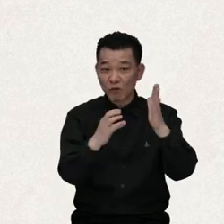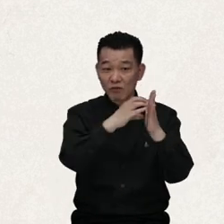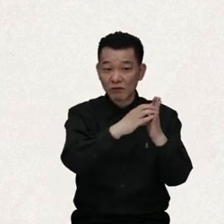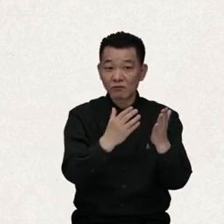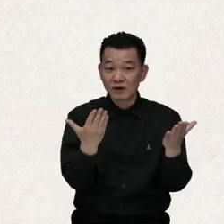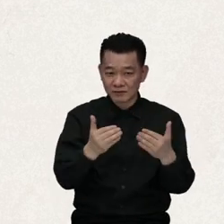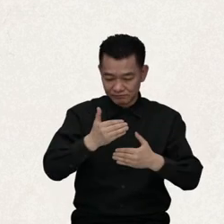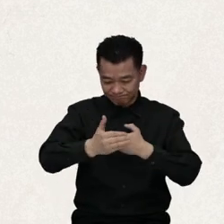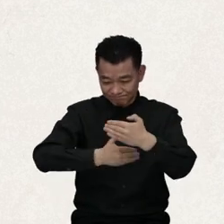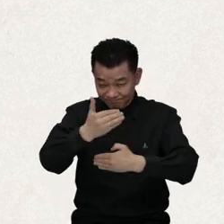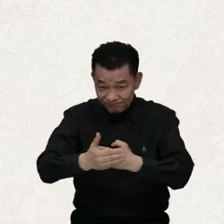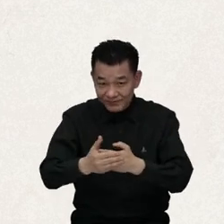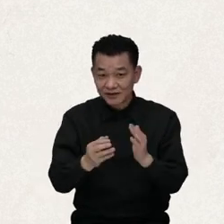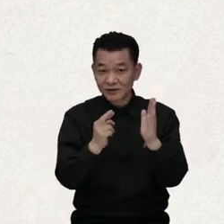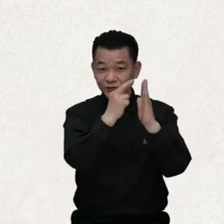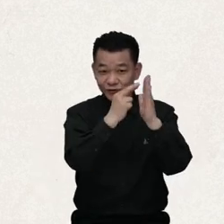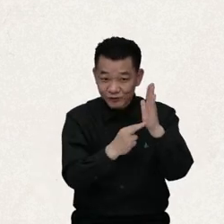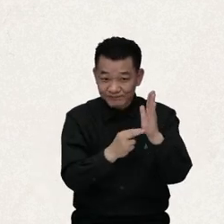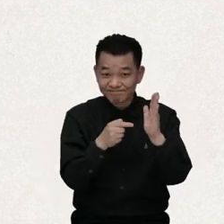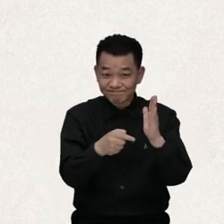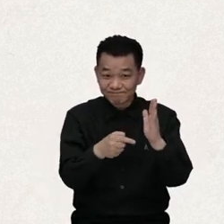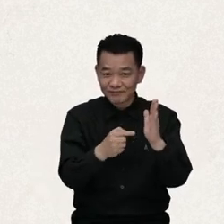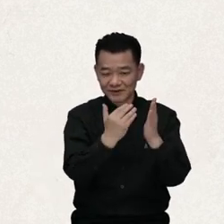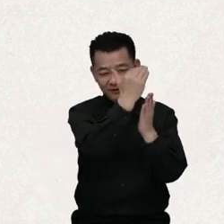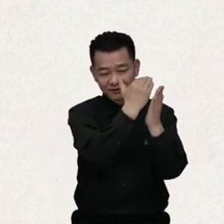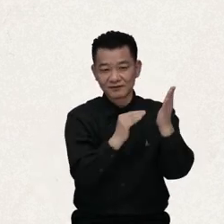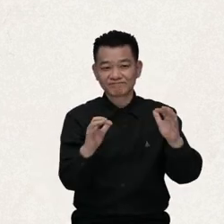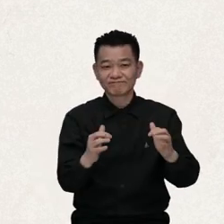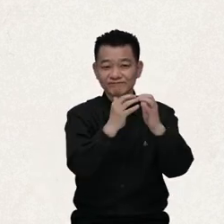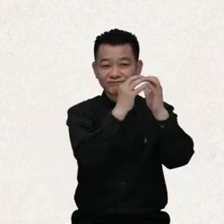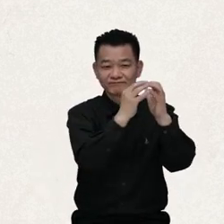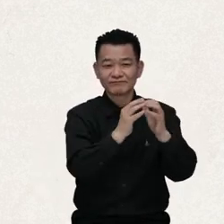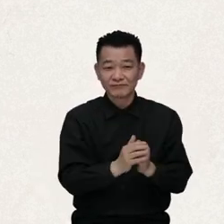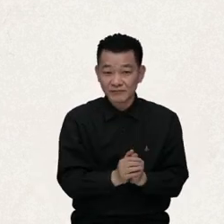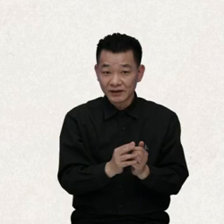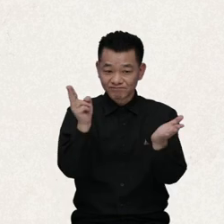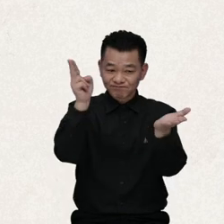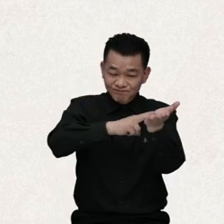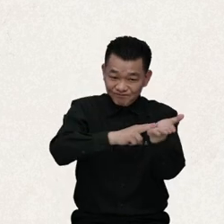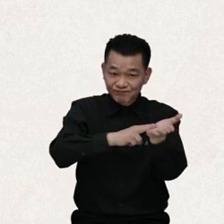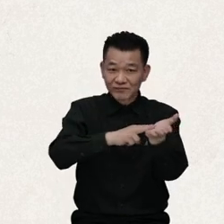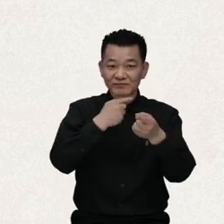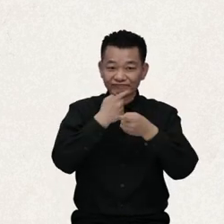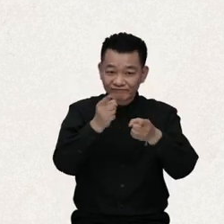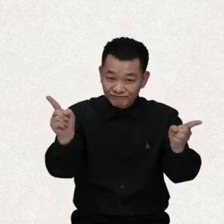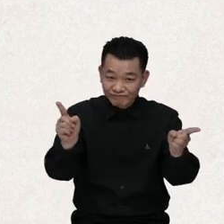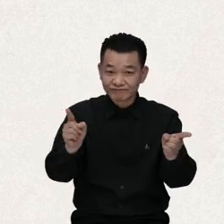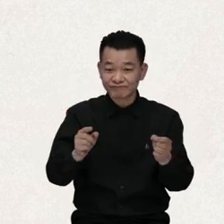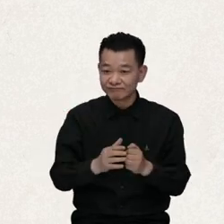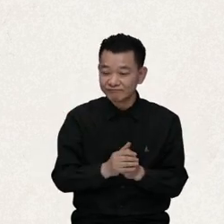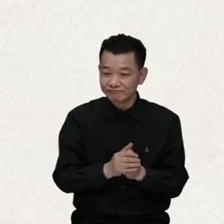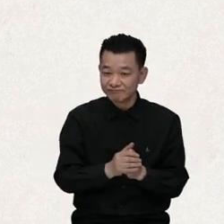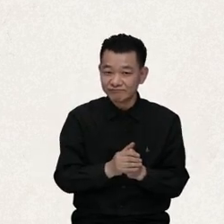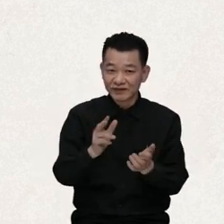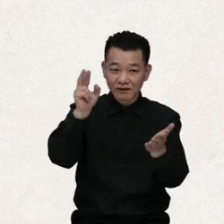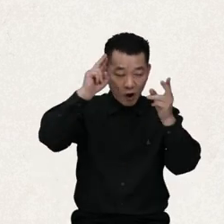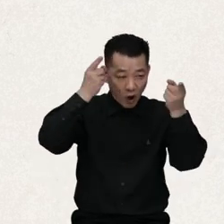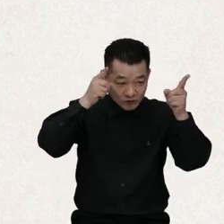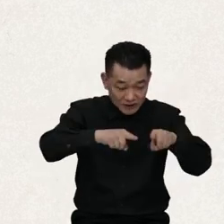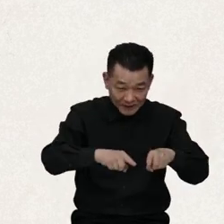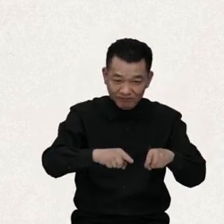4 covers the content of all procedures of the Convention, including issuance, signing, ratification,